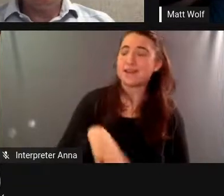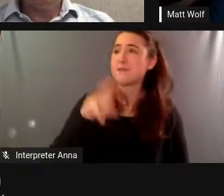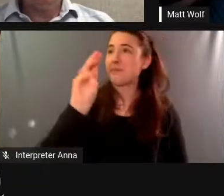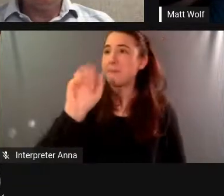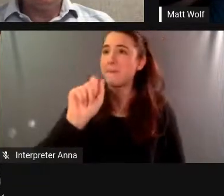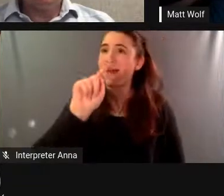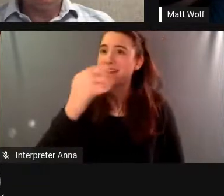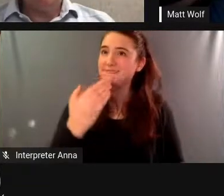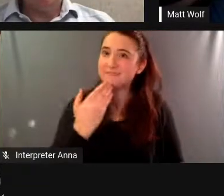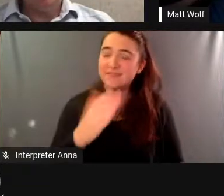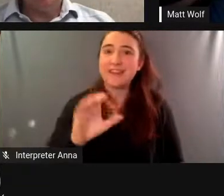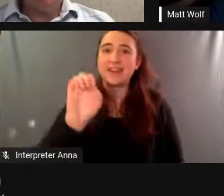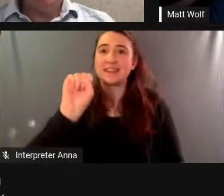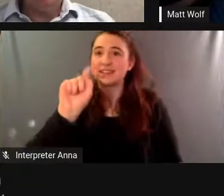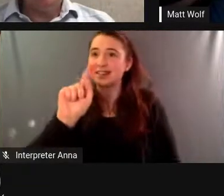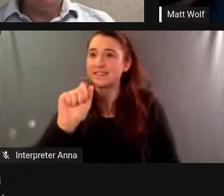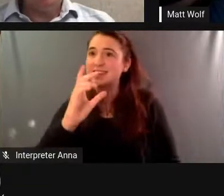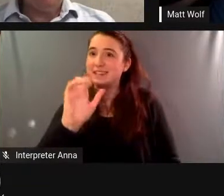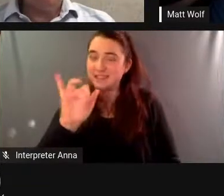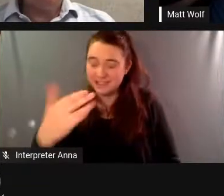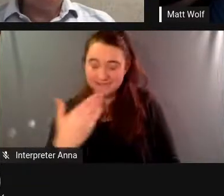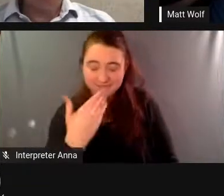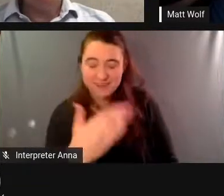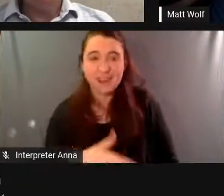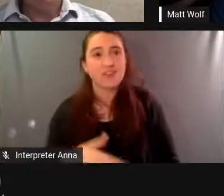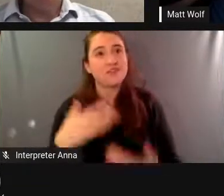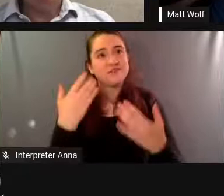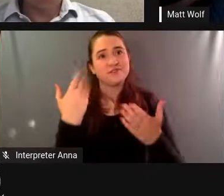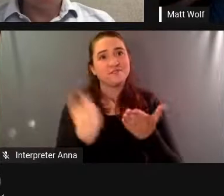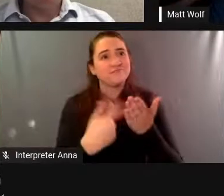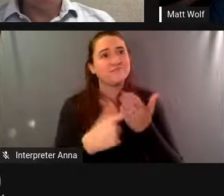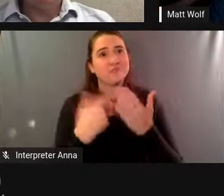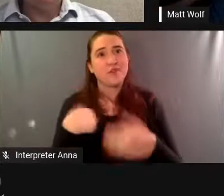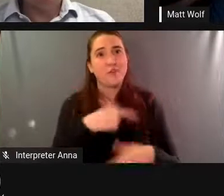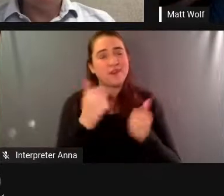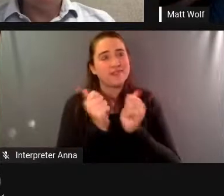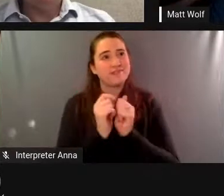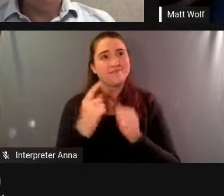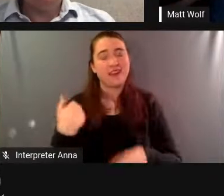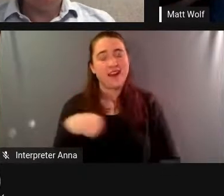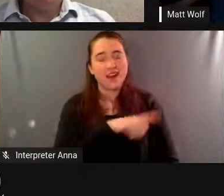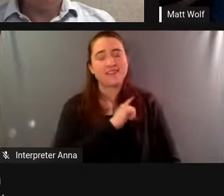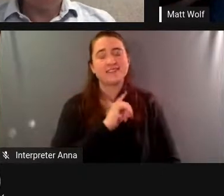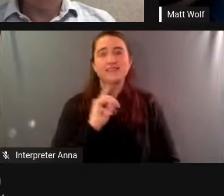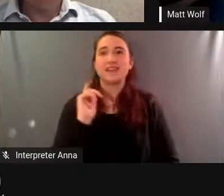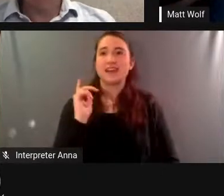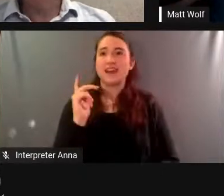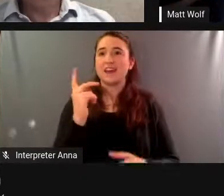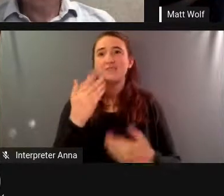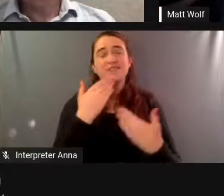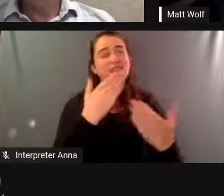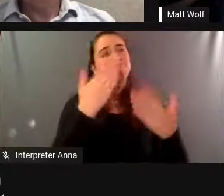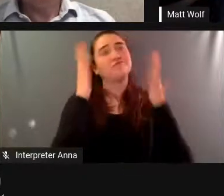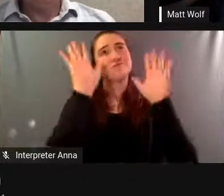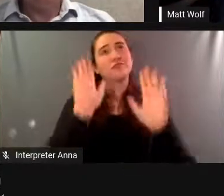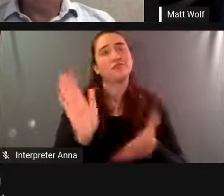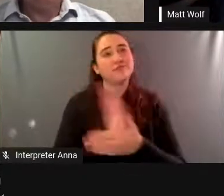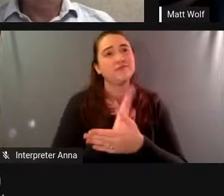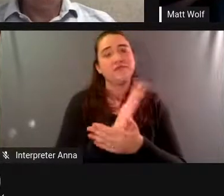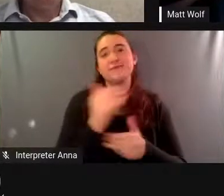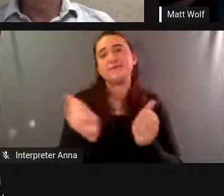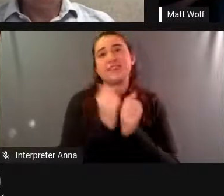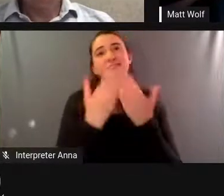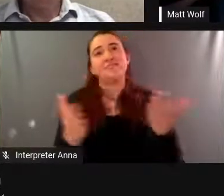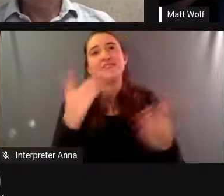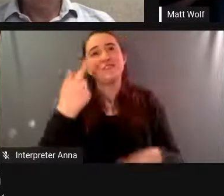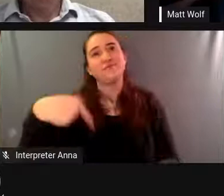for having this uh conversation with us and uh for the wonderful film and and for all you've done thank you so much for